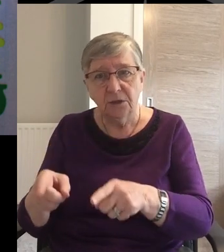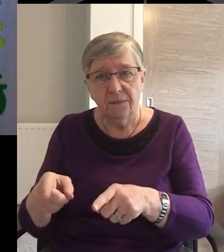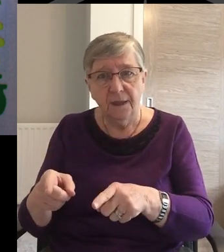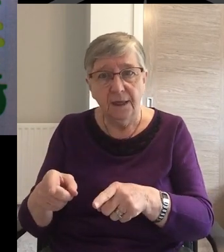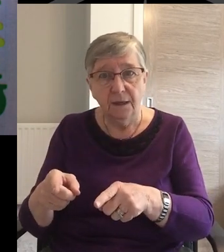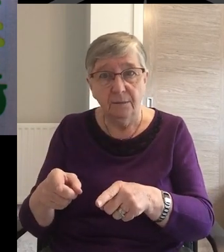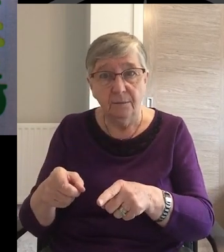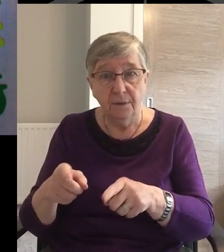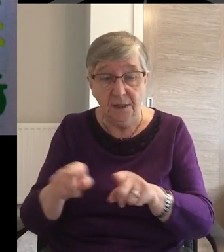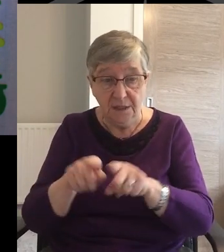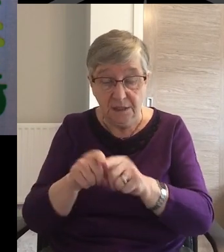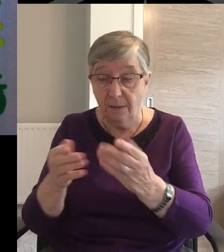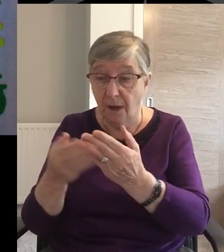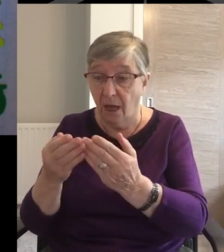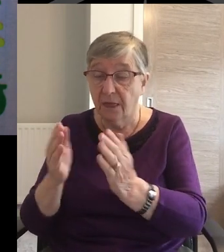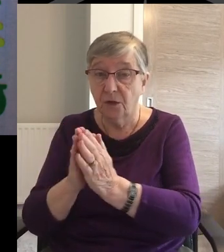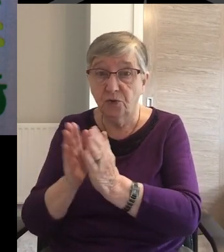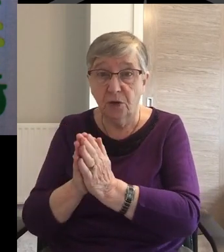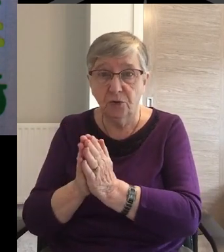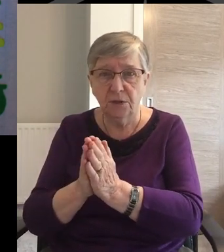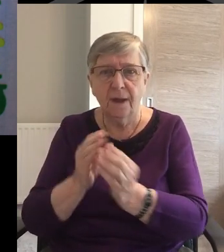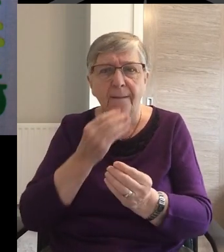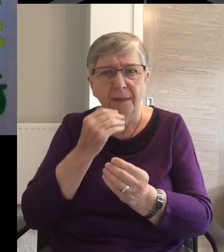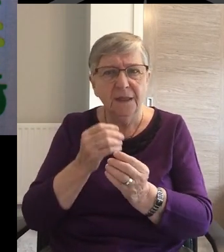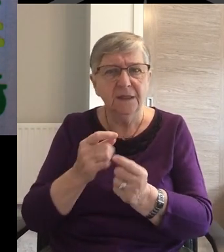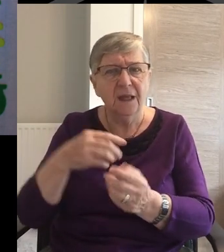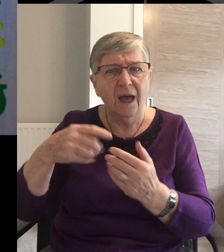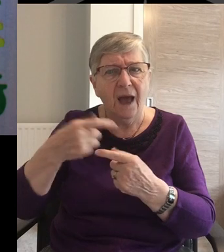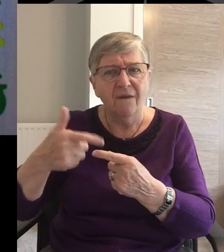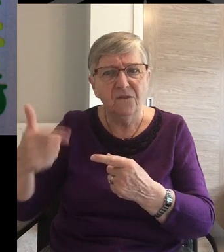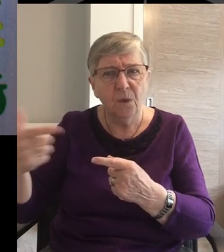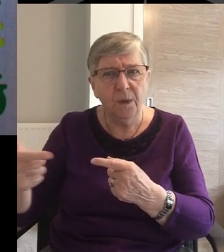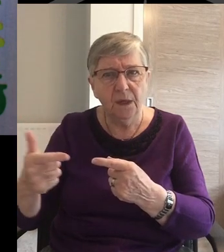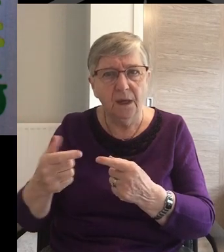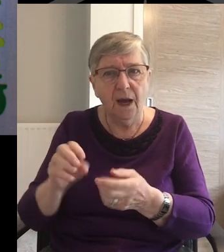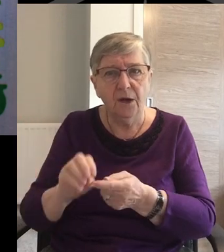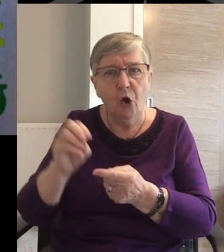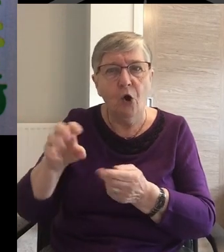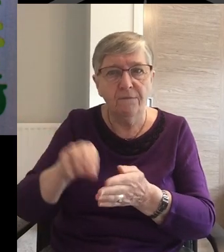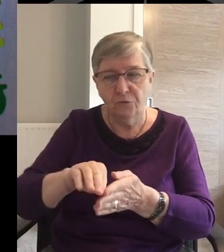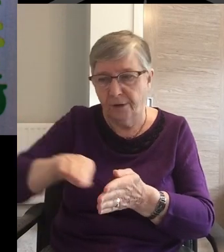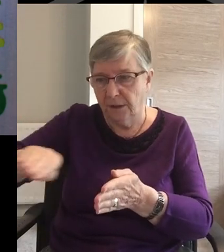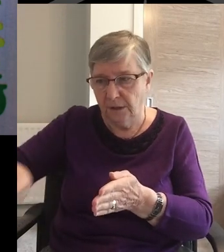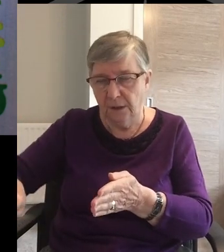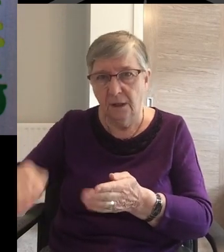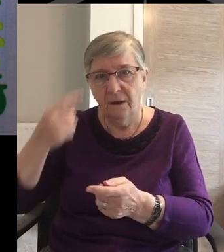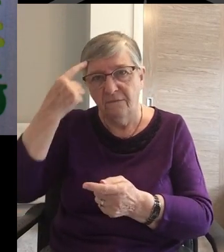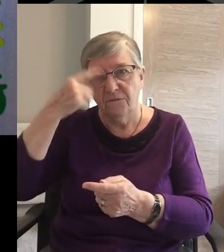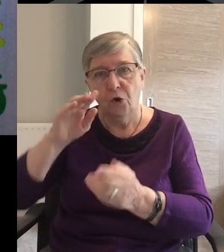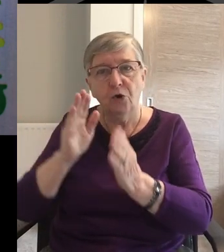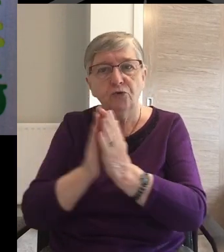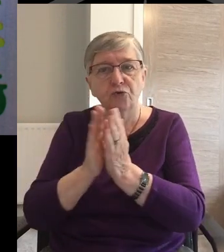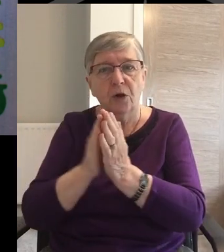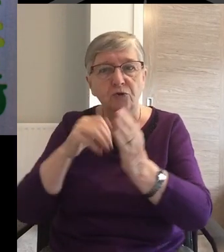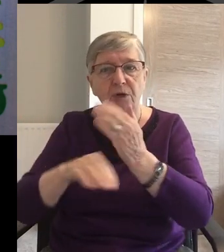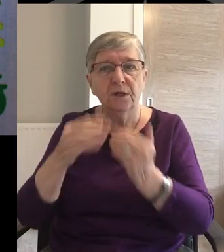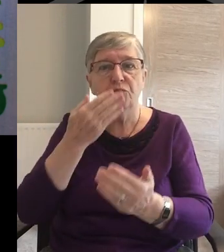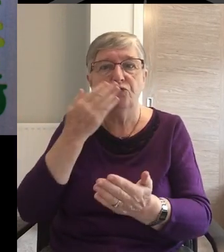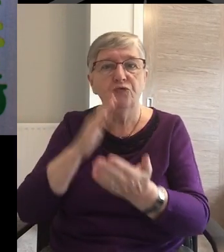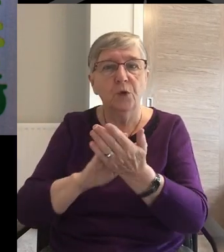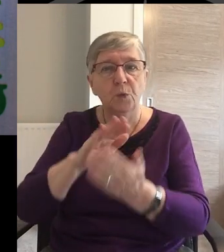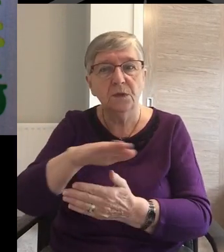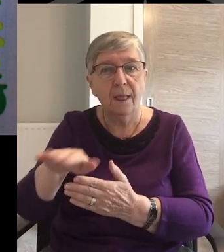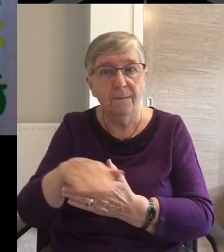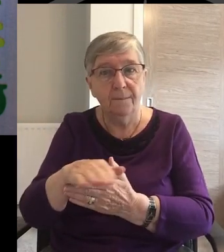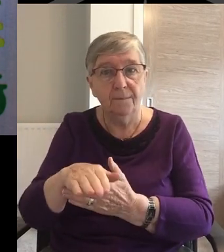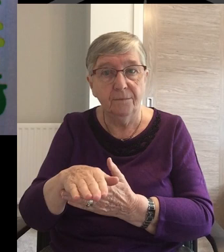with the other churches To set aside each week An offering for the needs Of the church in Jerusalem He now picks